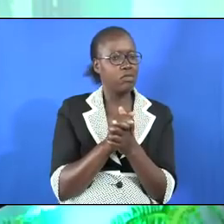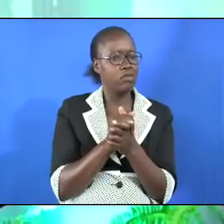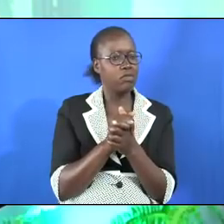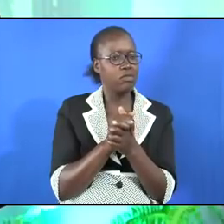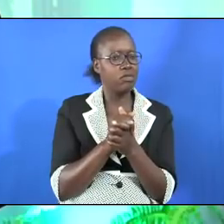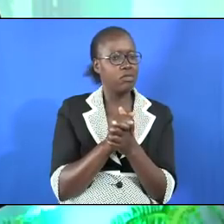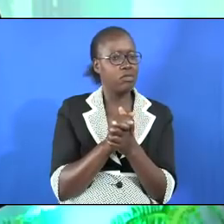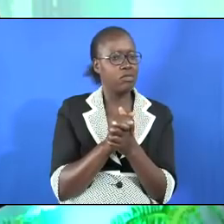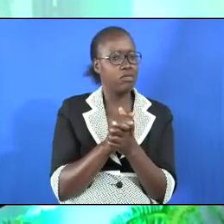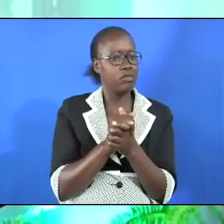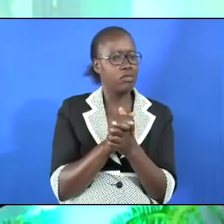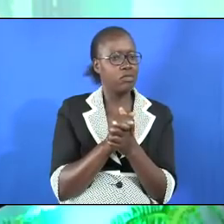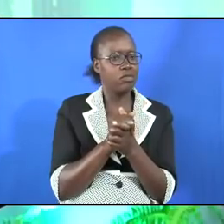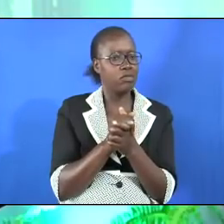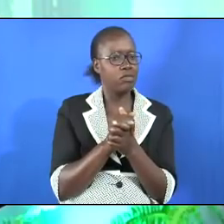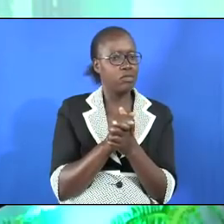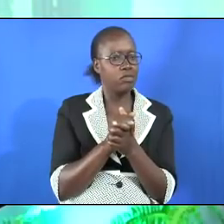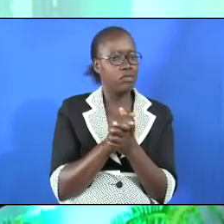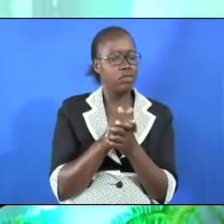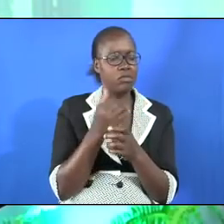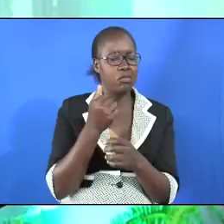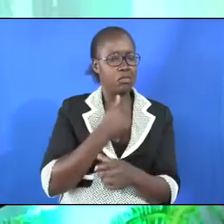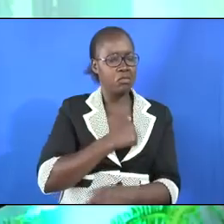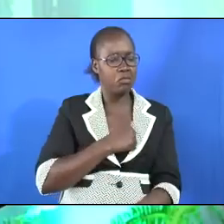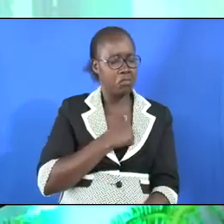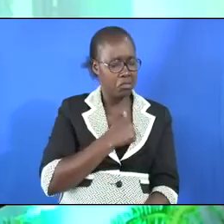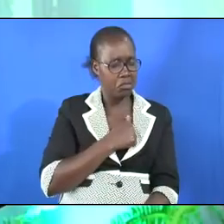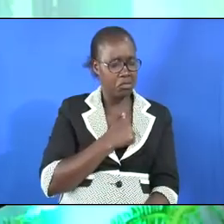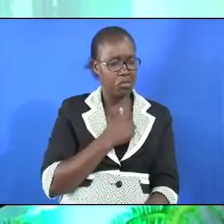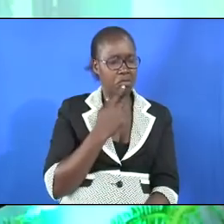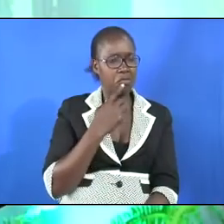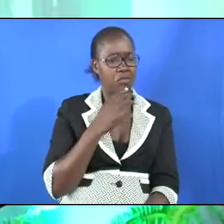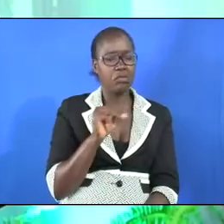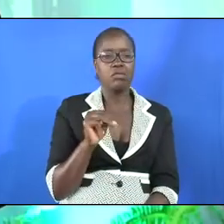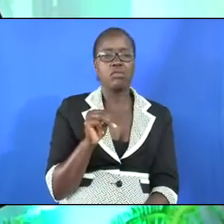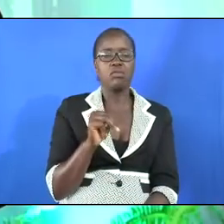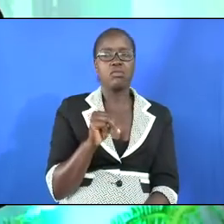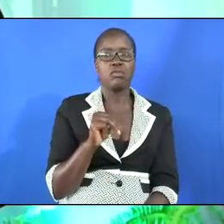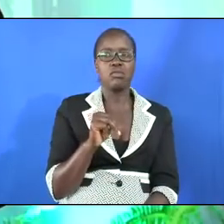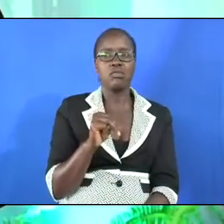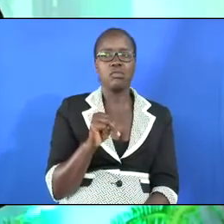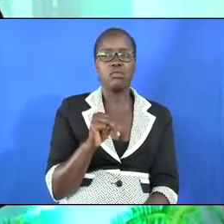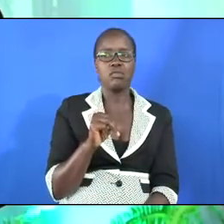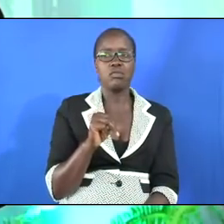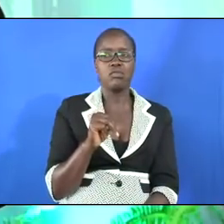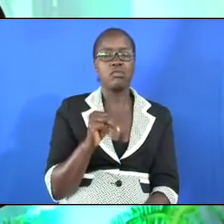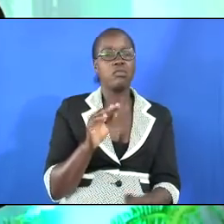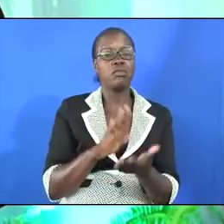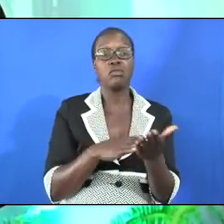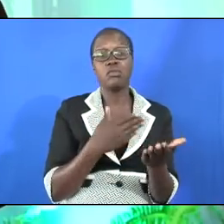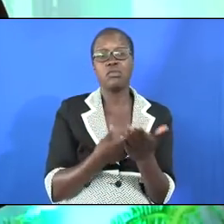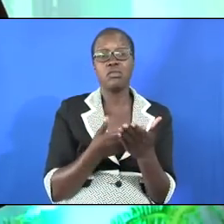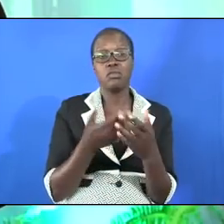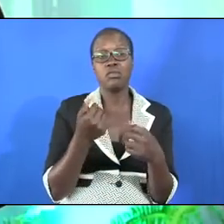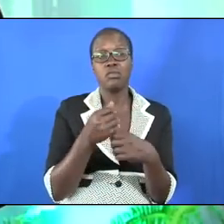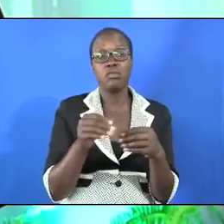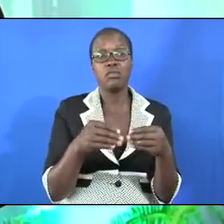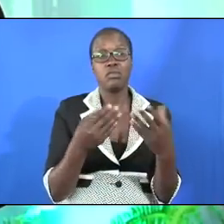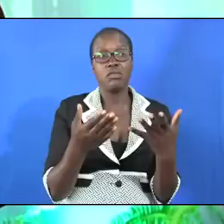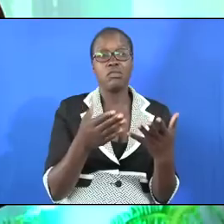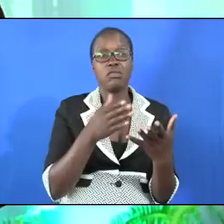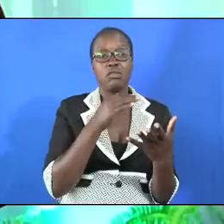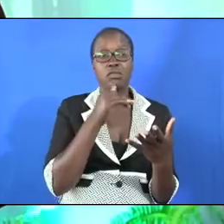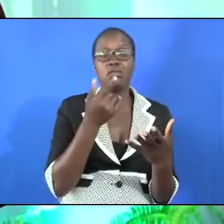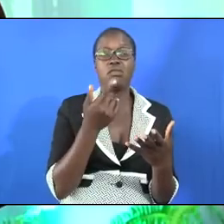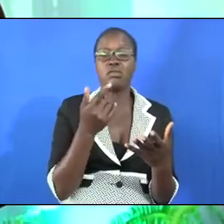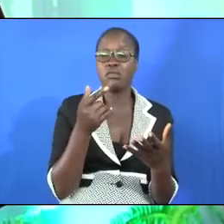And she sympathized with him and went ahead to make a proposal not